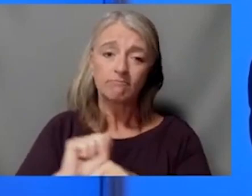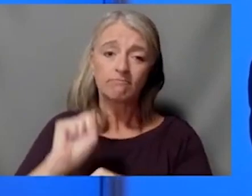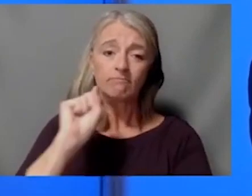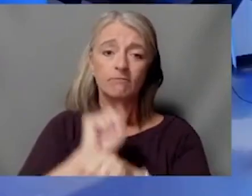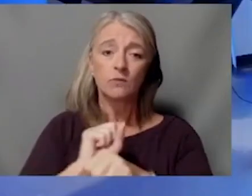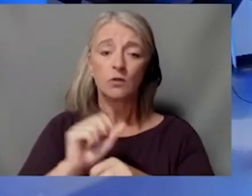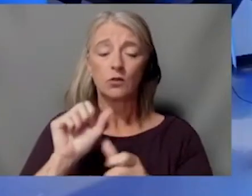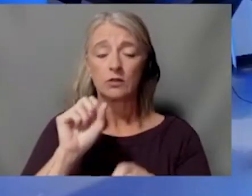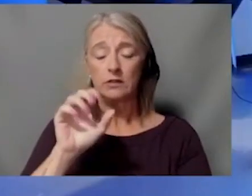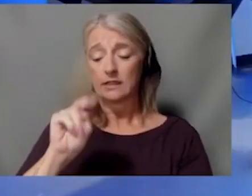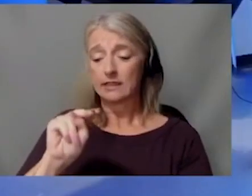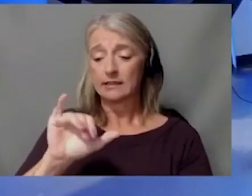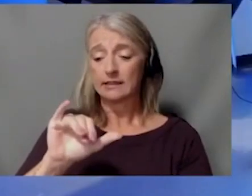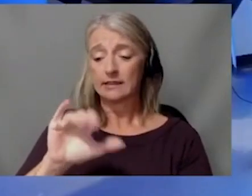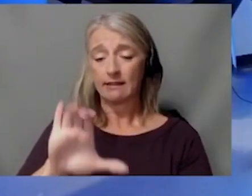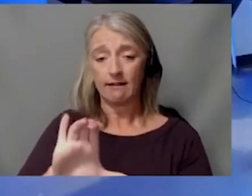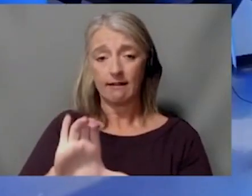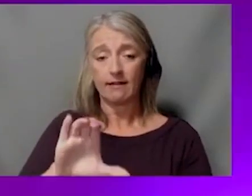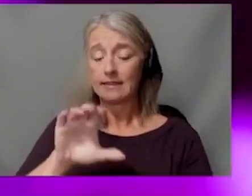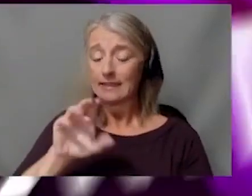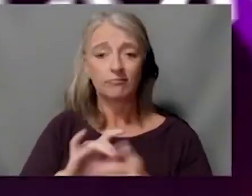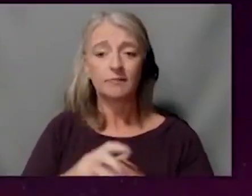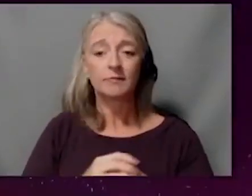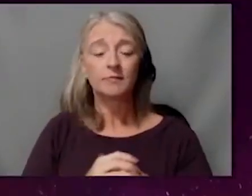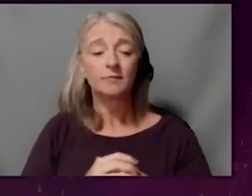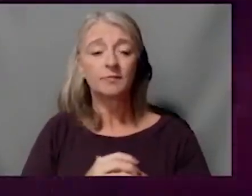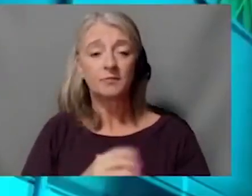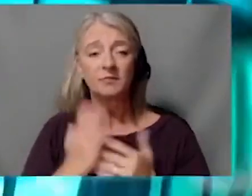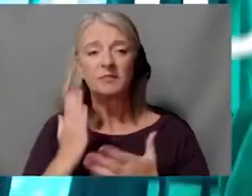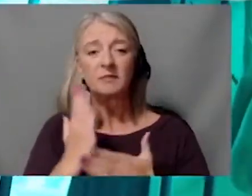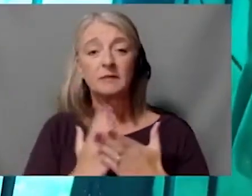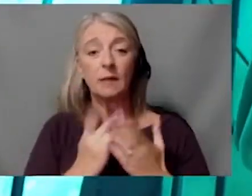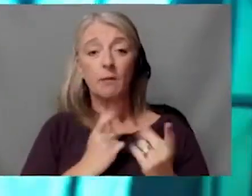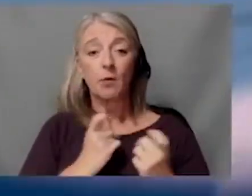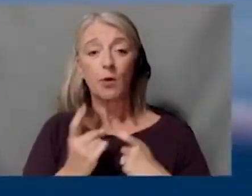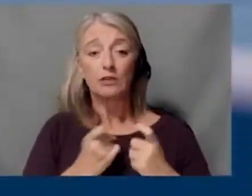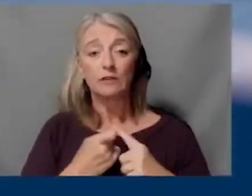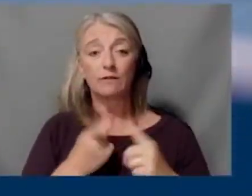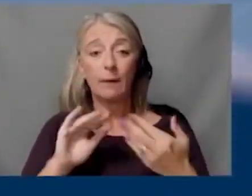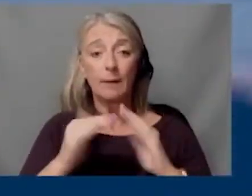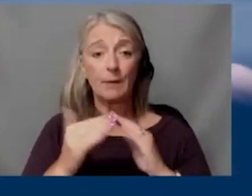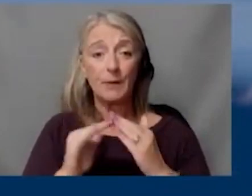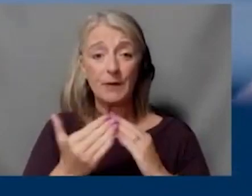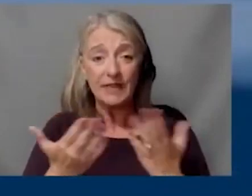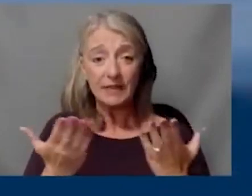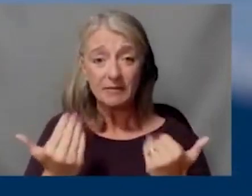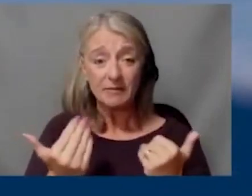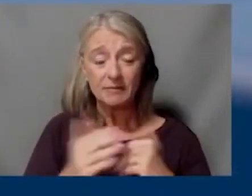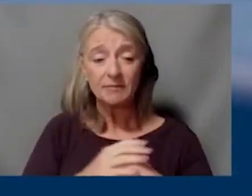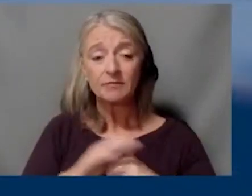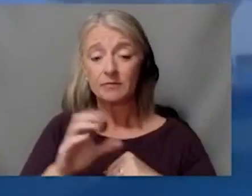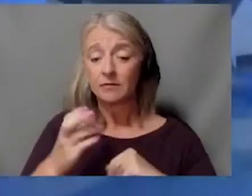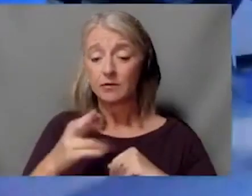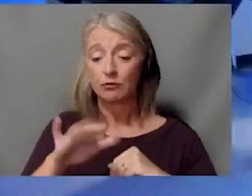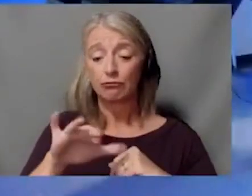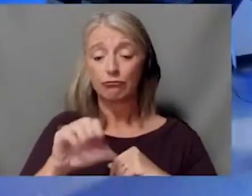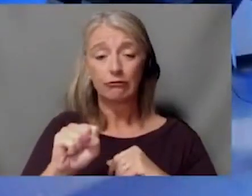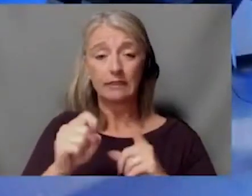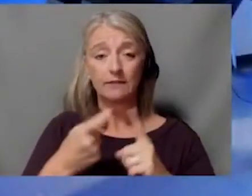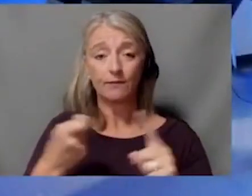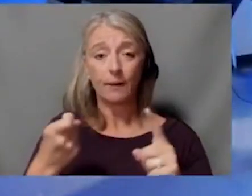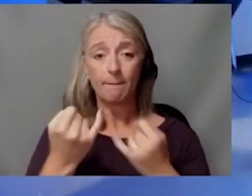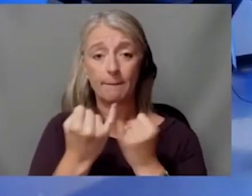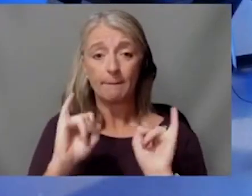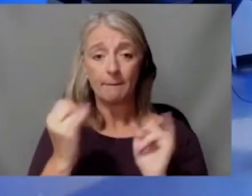I want to jump in with some viewer questions, if we can sneak one in real quick. Chris in Independence has a question. What are some of the cancer